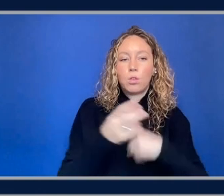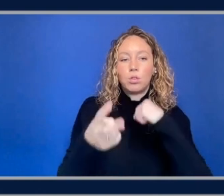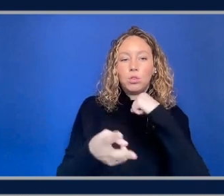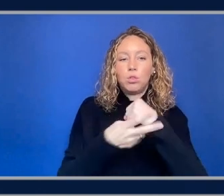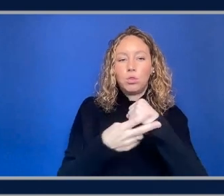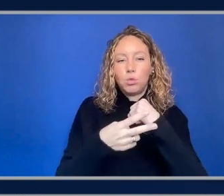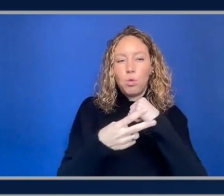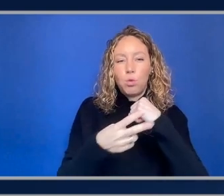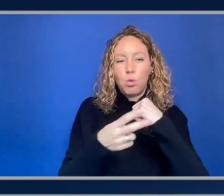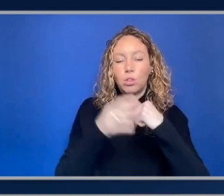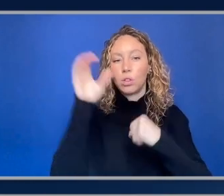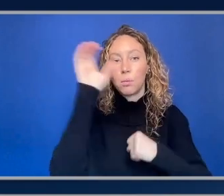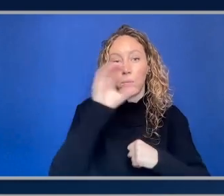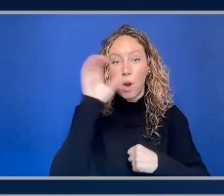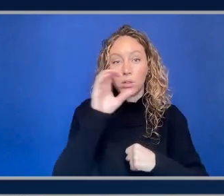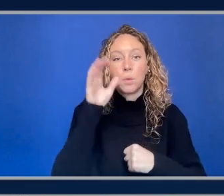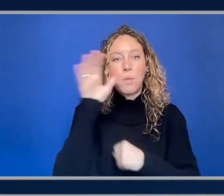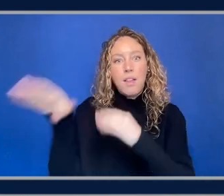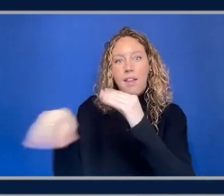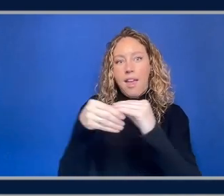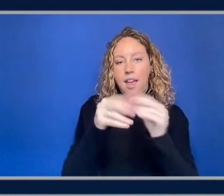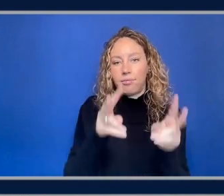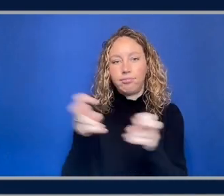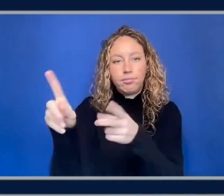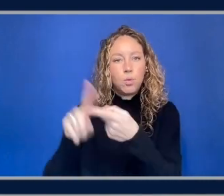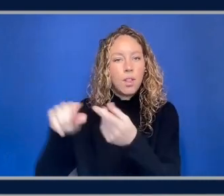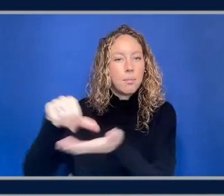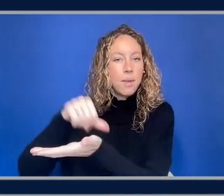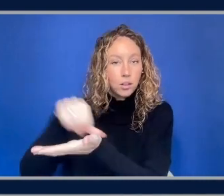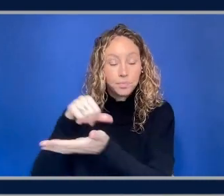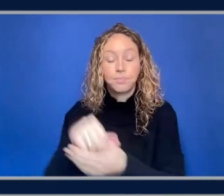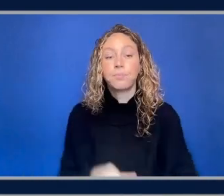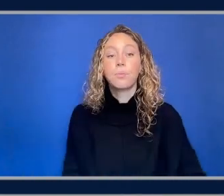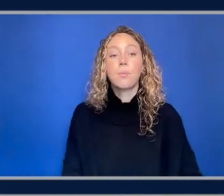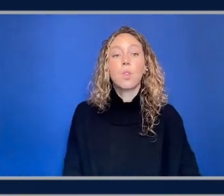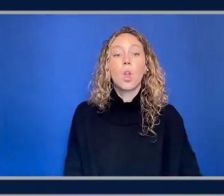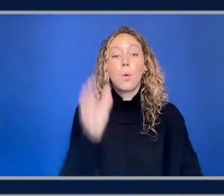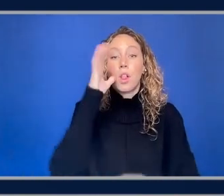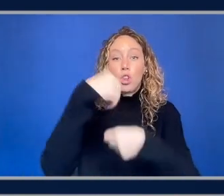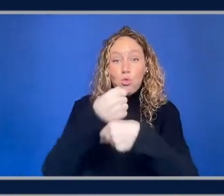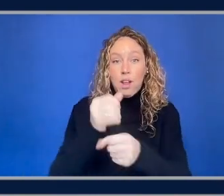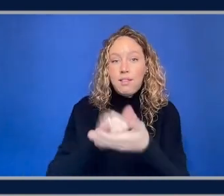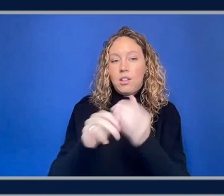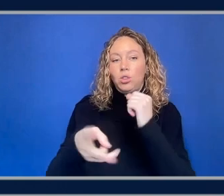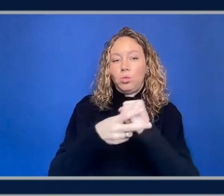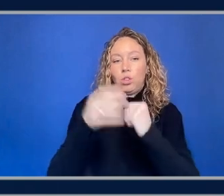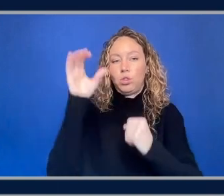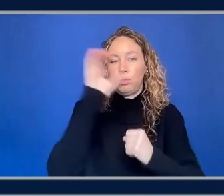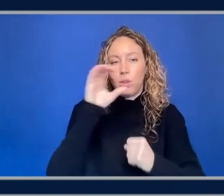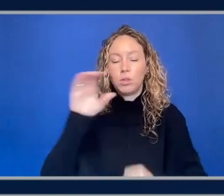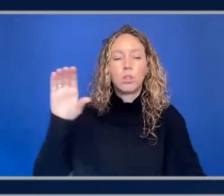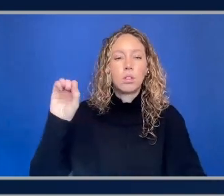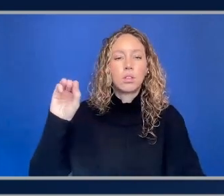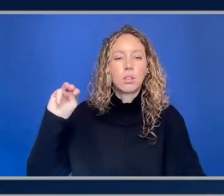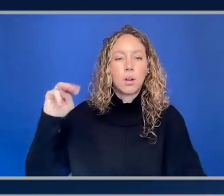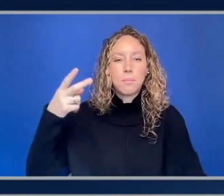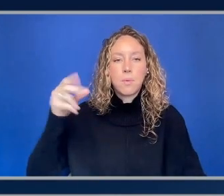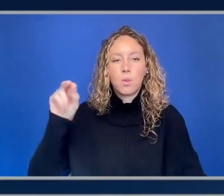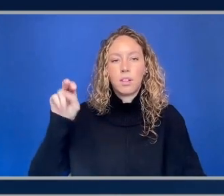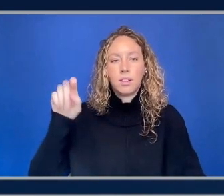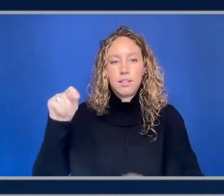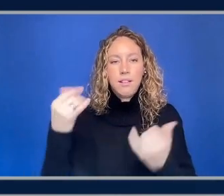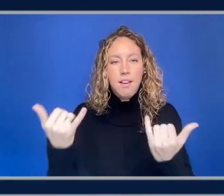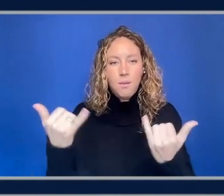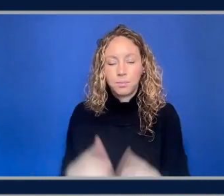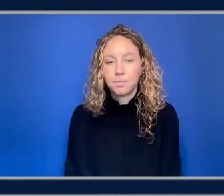the page let's do it so first thing we're going to do is we're going to actually create the storage browser react component um so let's do